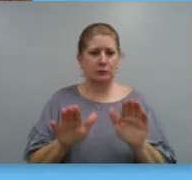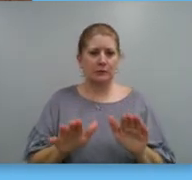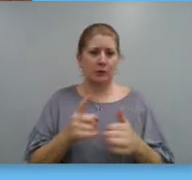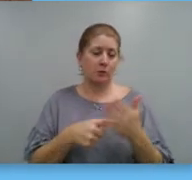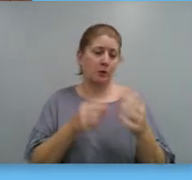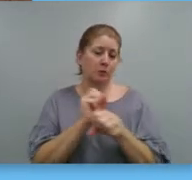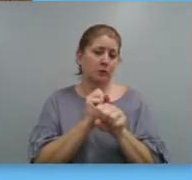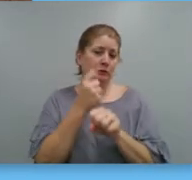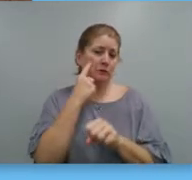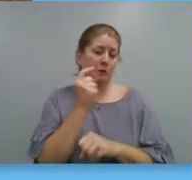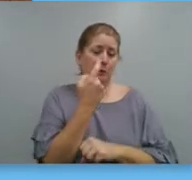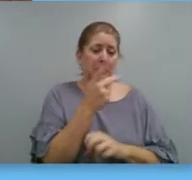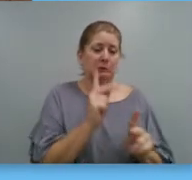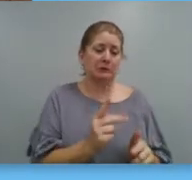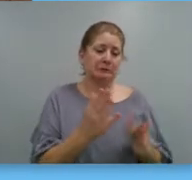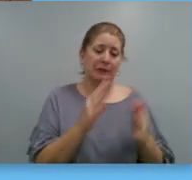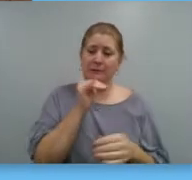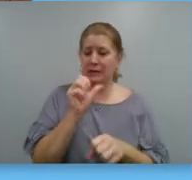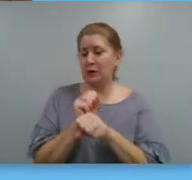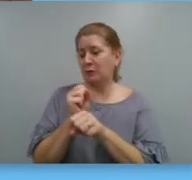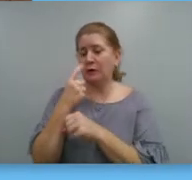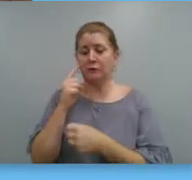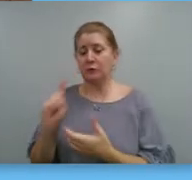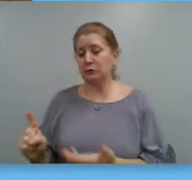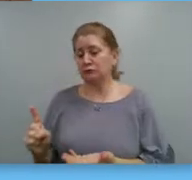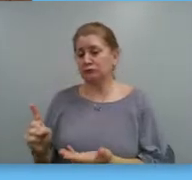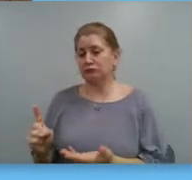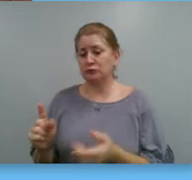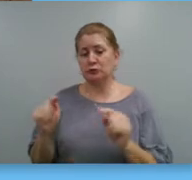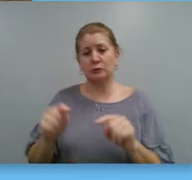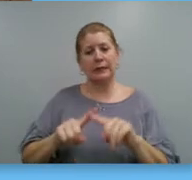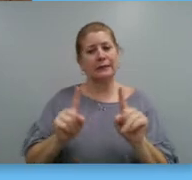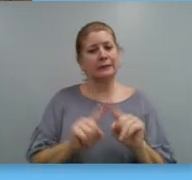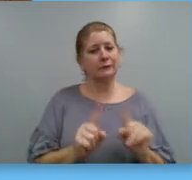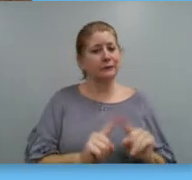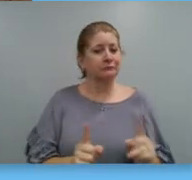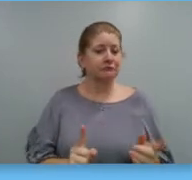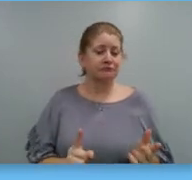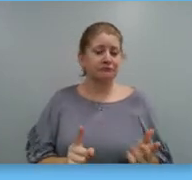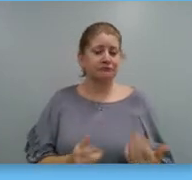someone else might not work for you. Here are some strategies you can try.